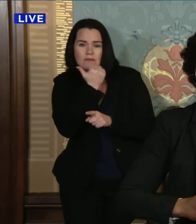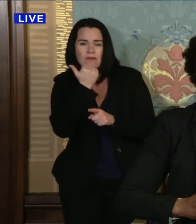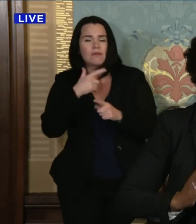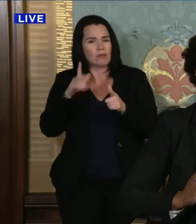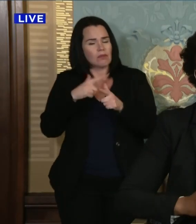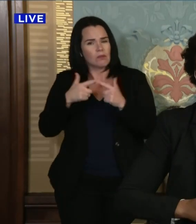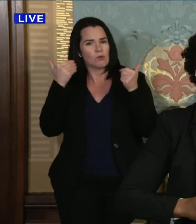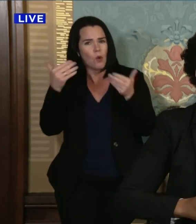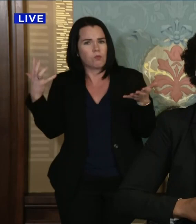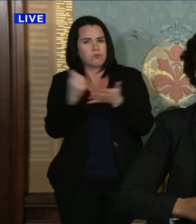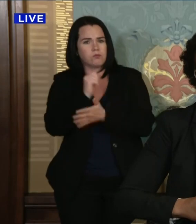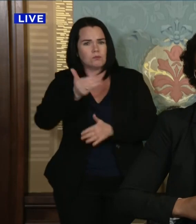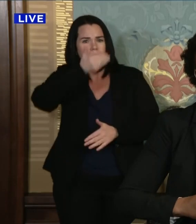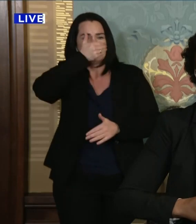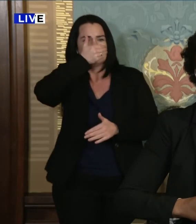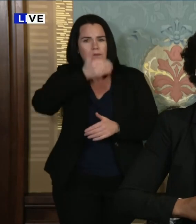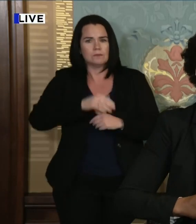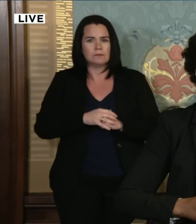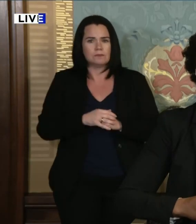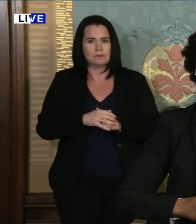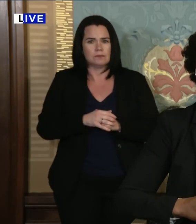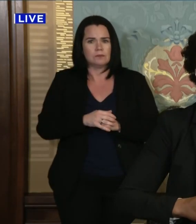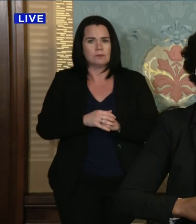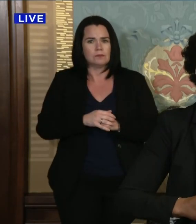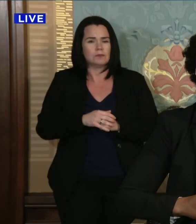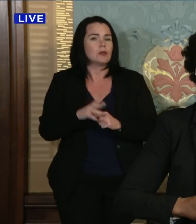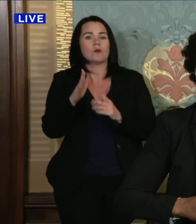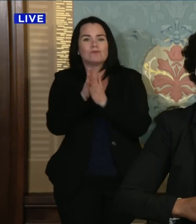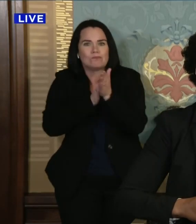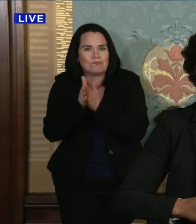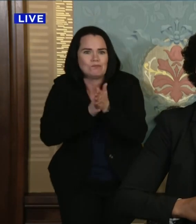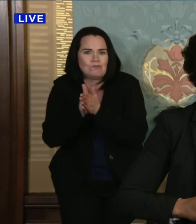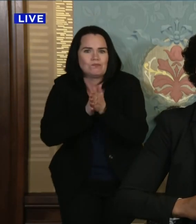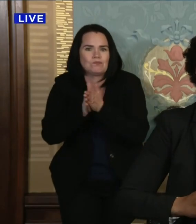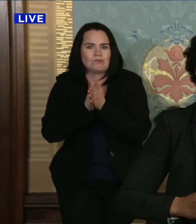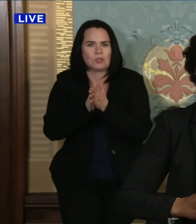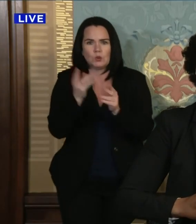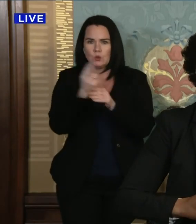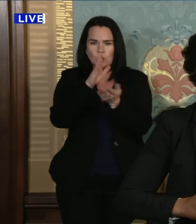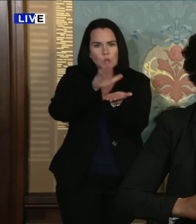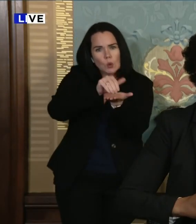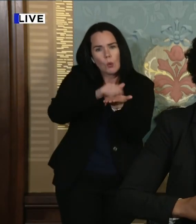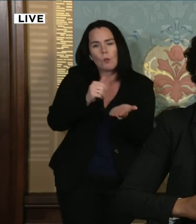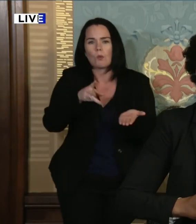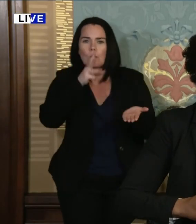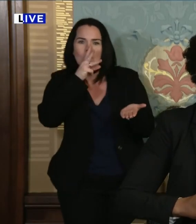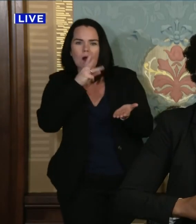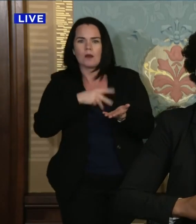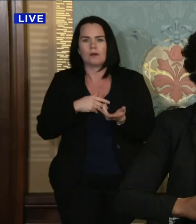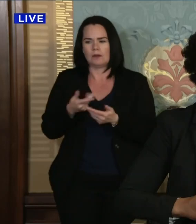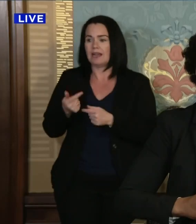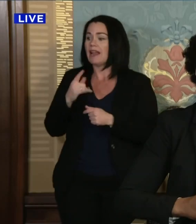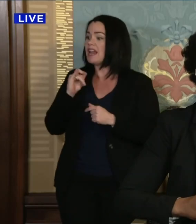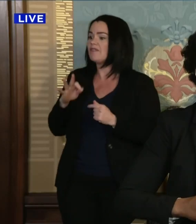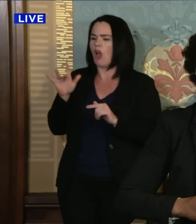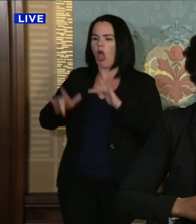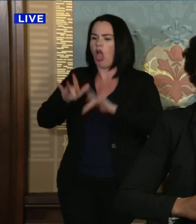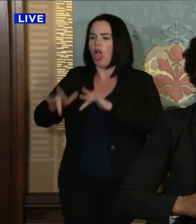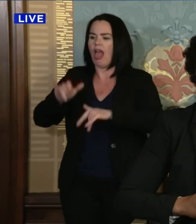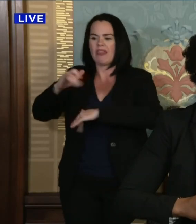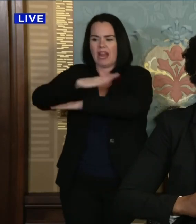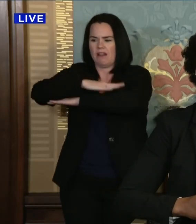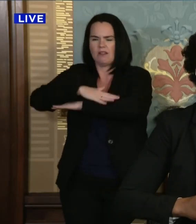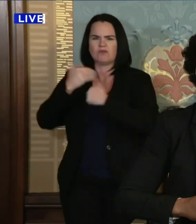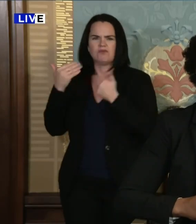And again, washing hands thoroughly with soap and water frequently, cleaning, uh, frequently touched surfaces often,